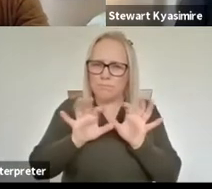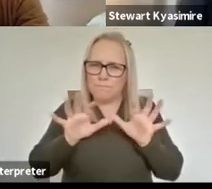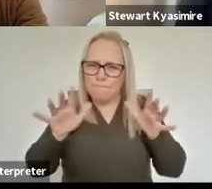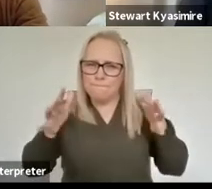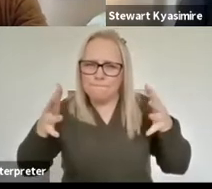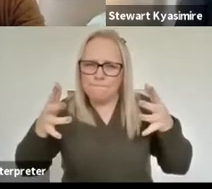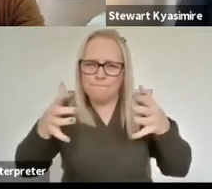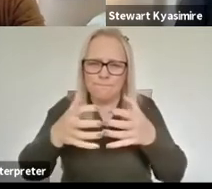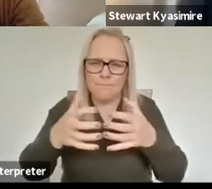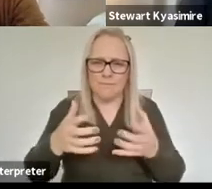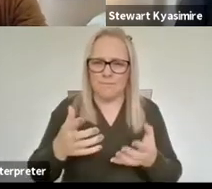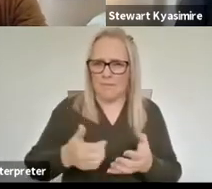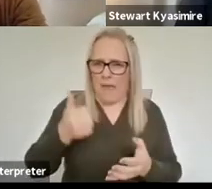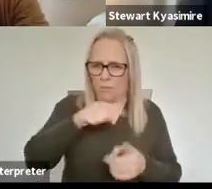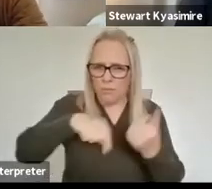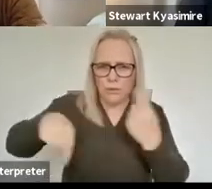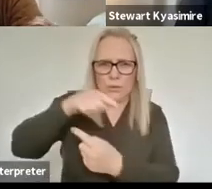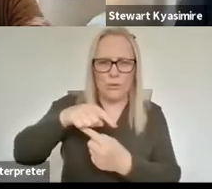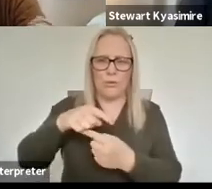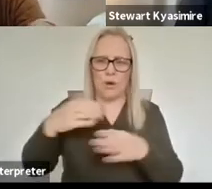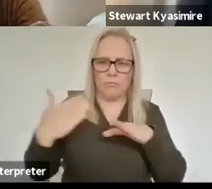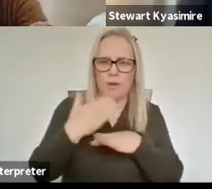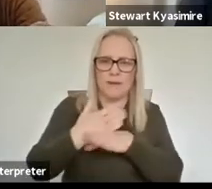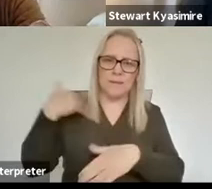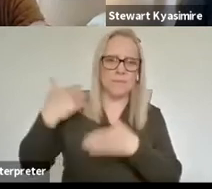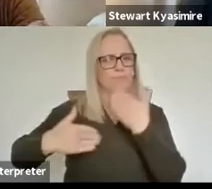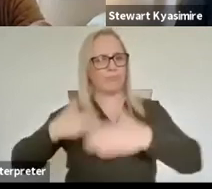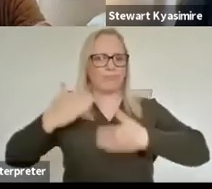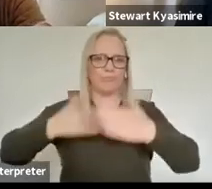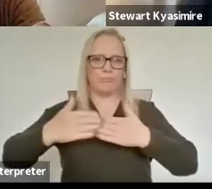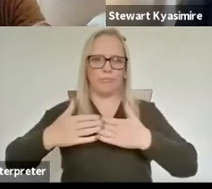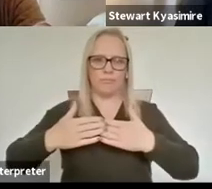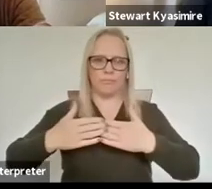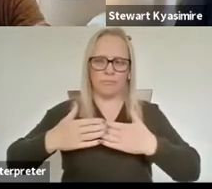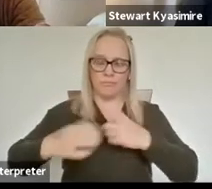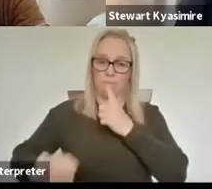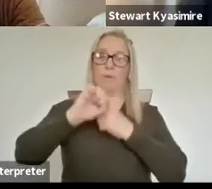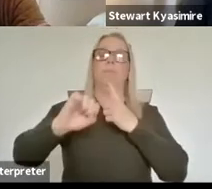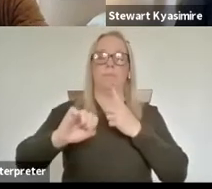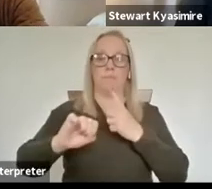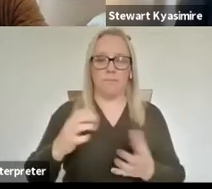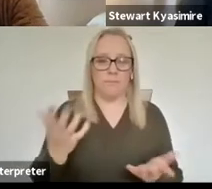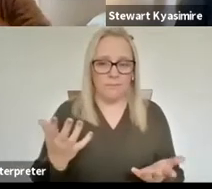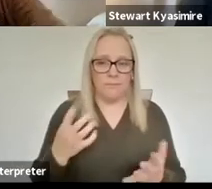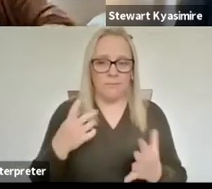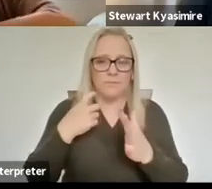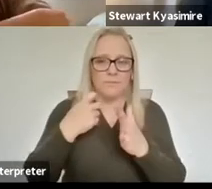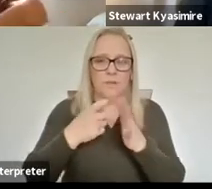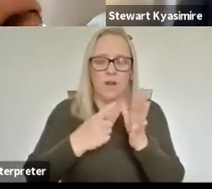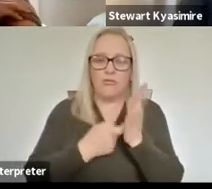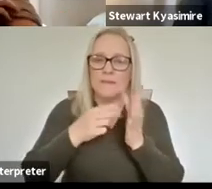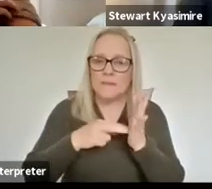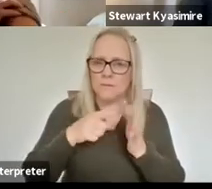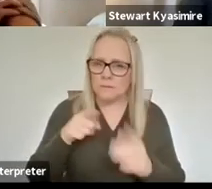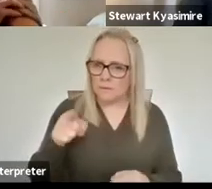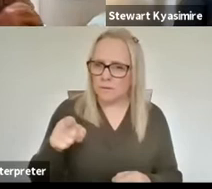how your practice works and and and and how you've lived your lives Corrine particularly you um you were about to